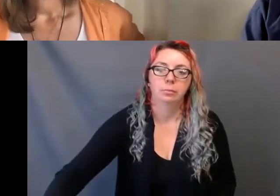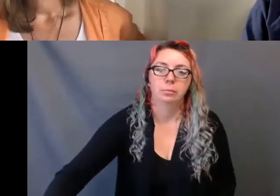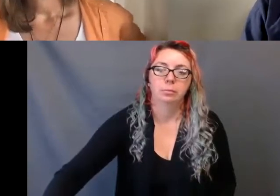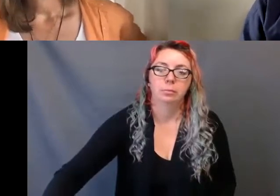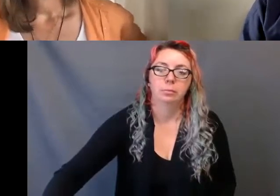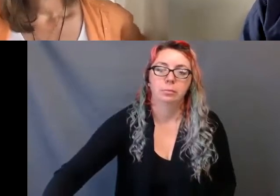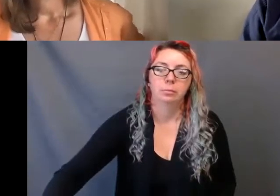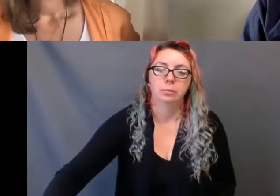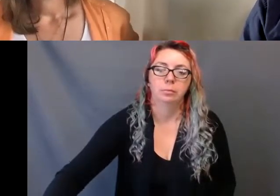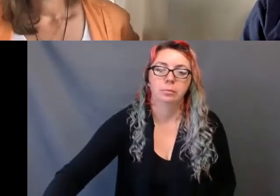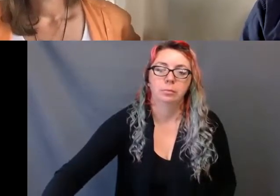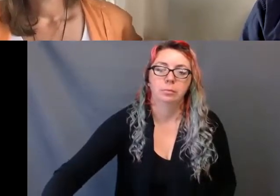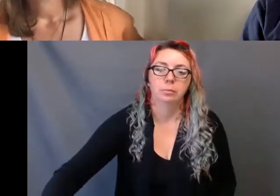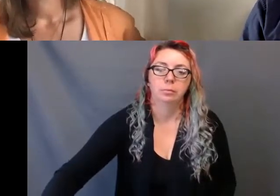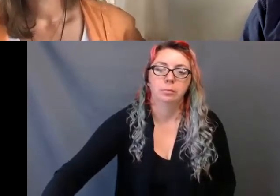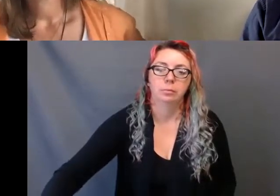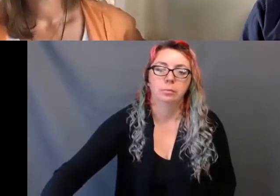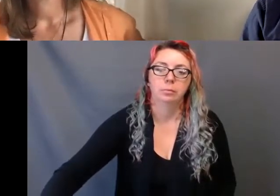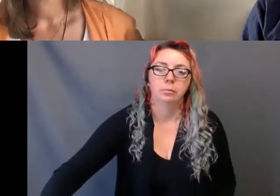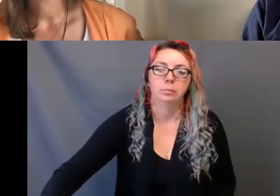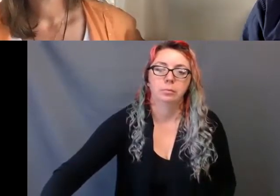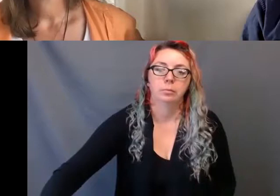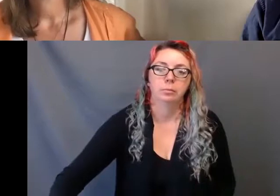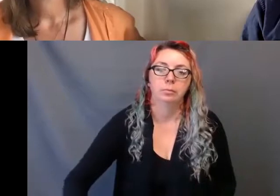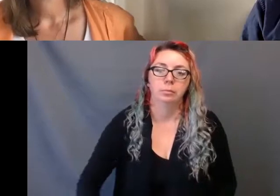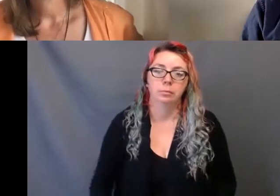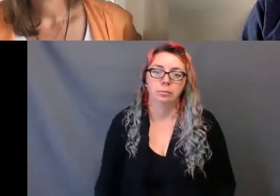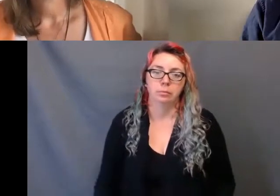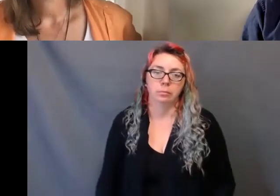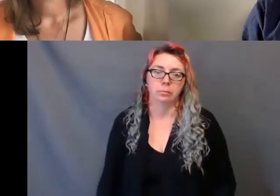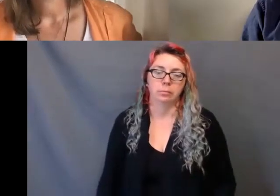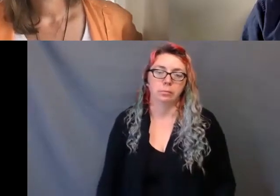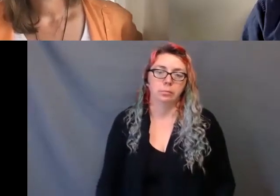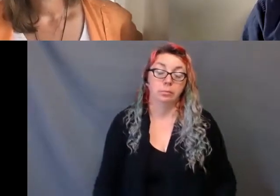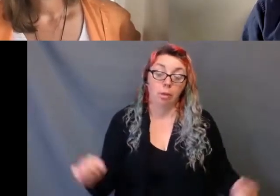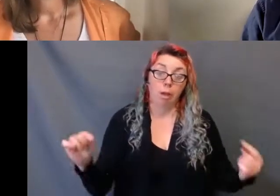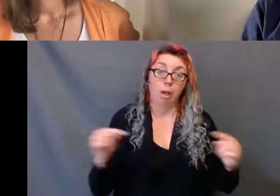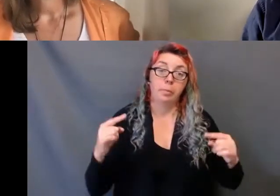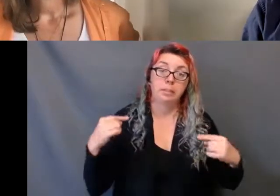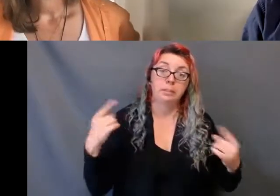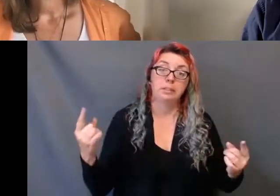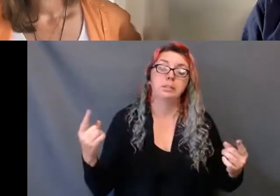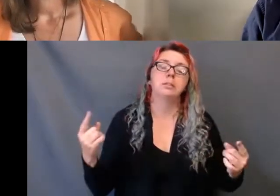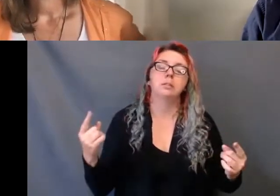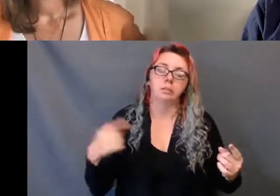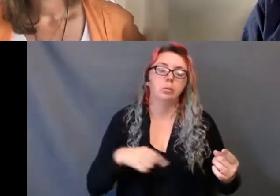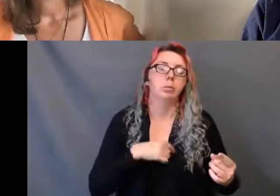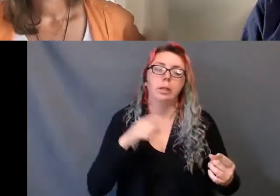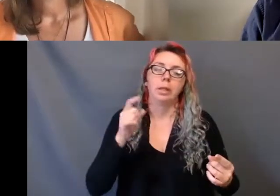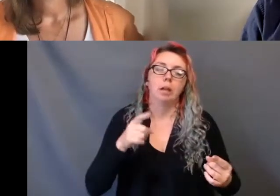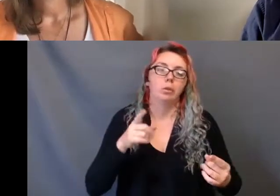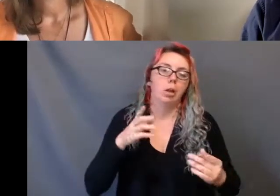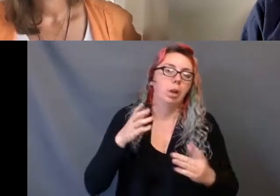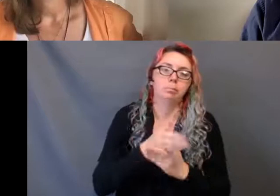We need to undo this harm. We need to re... reach back to the origin story of the Canadian cultural